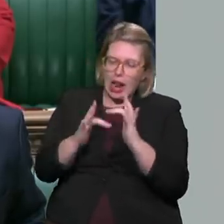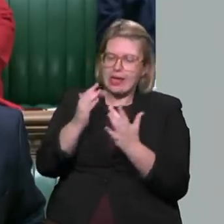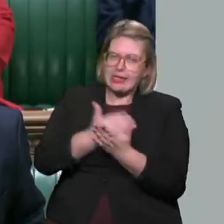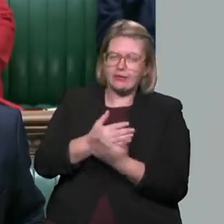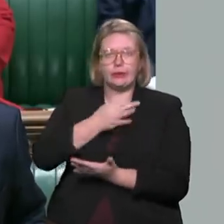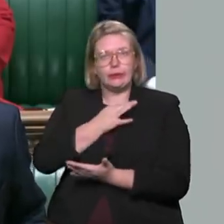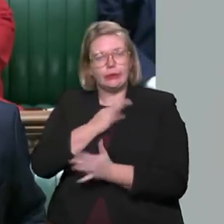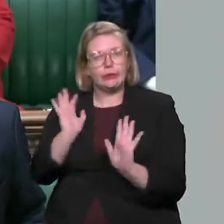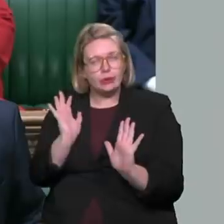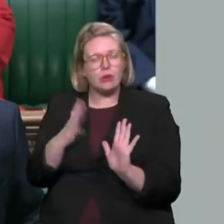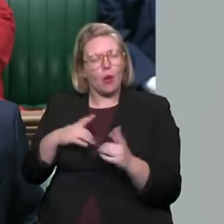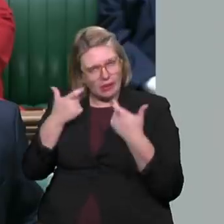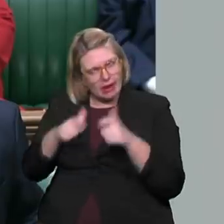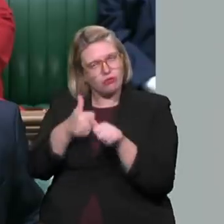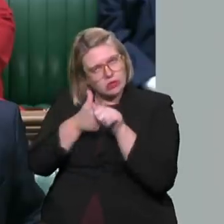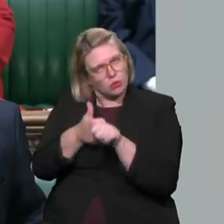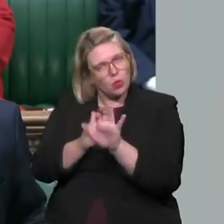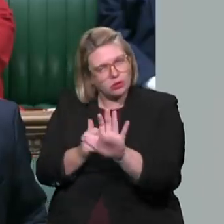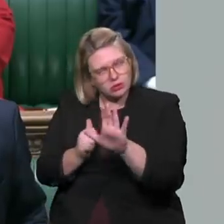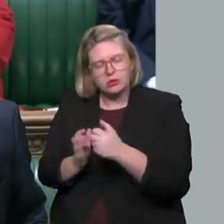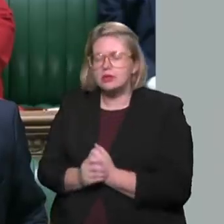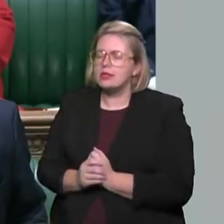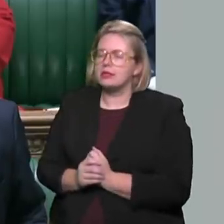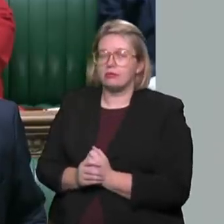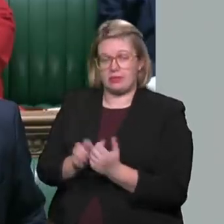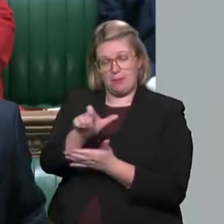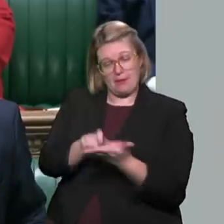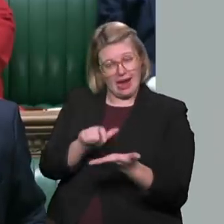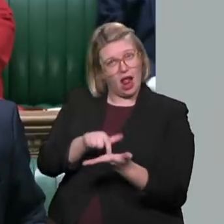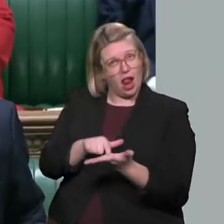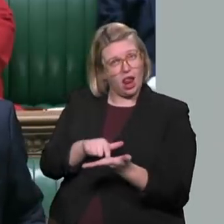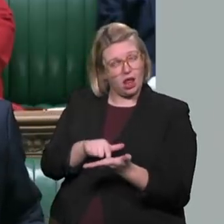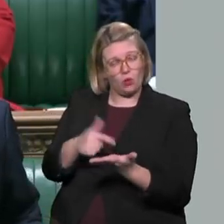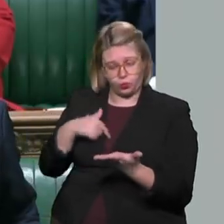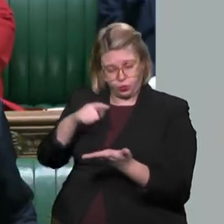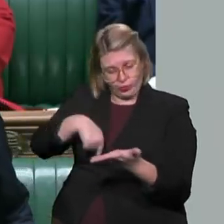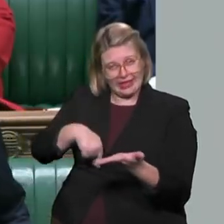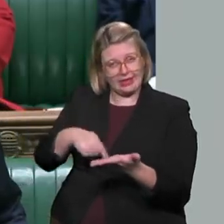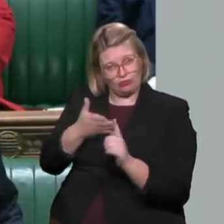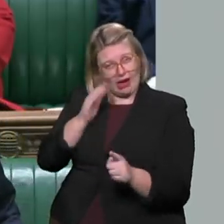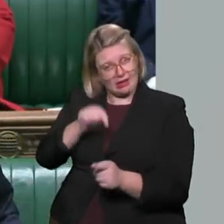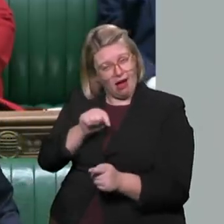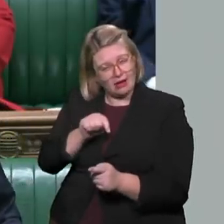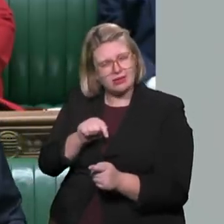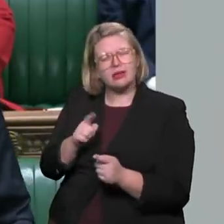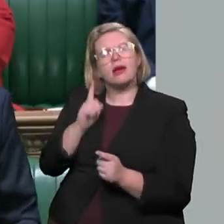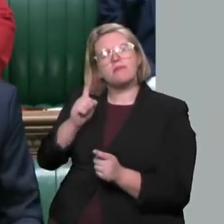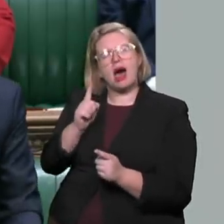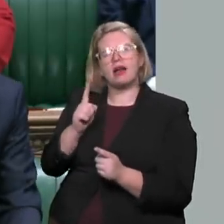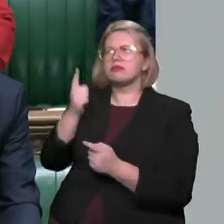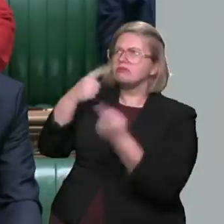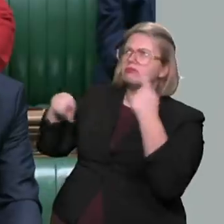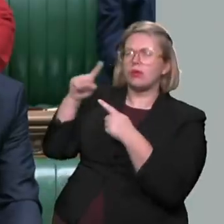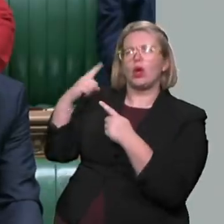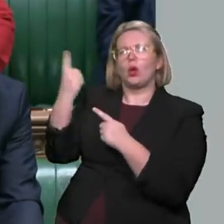We do need to recognise the measures in the bill, but we do need tough and effective sanctions, and that means criminal sanctions. That does